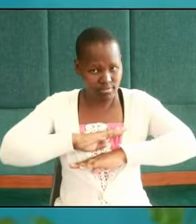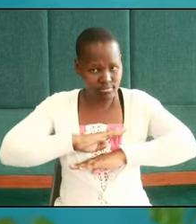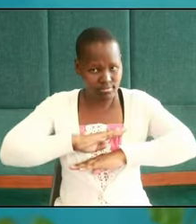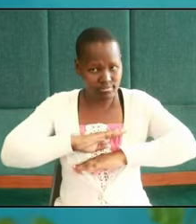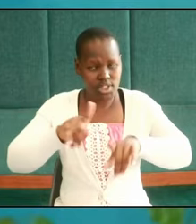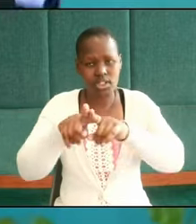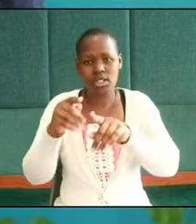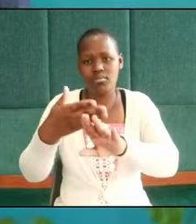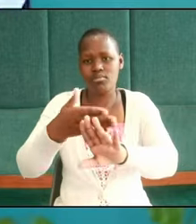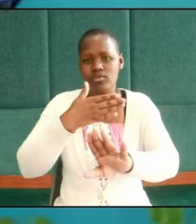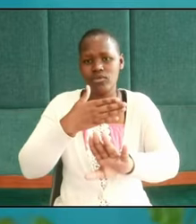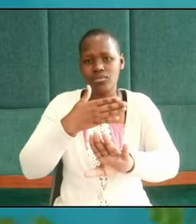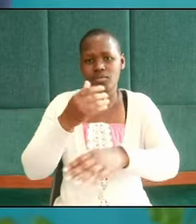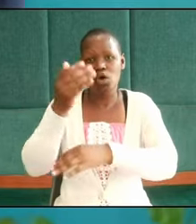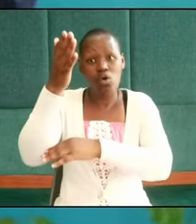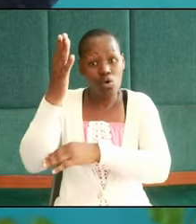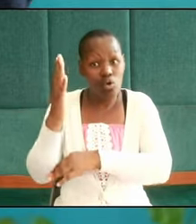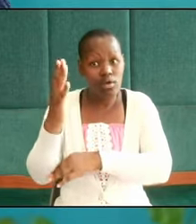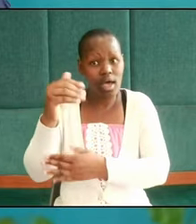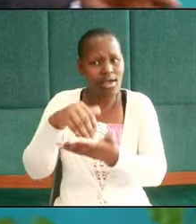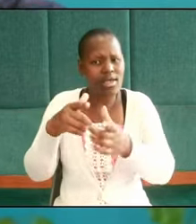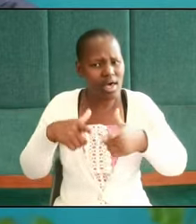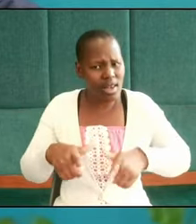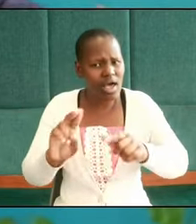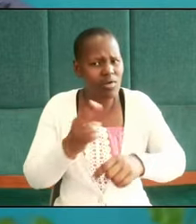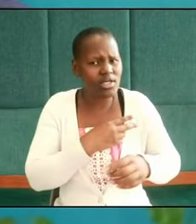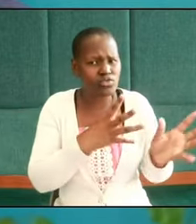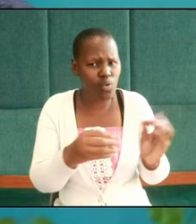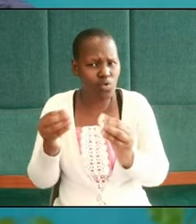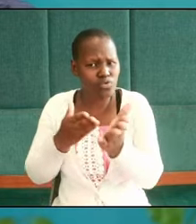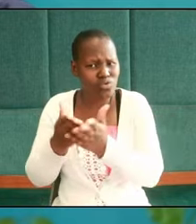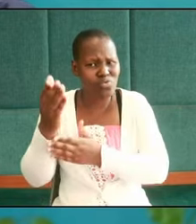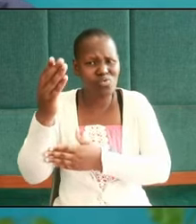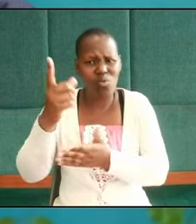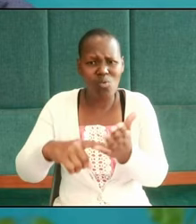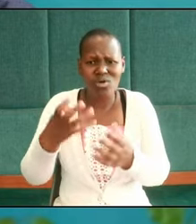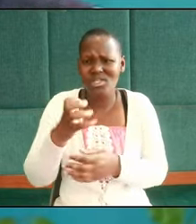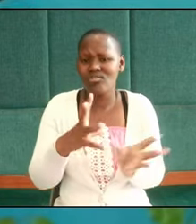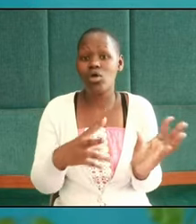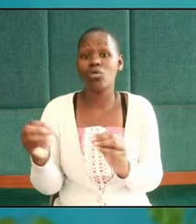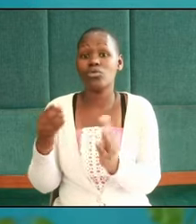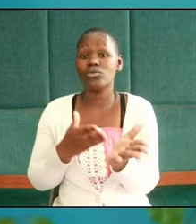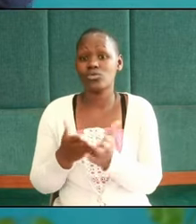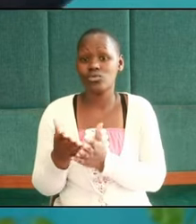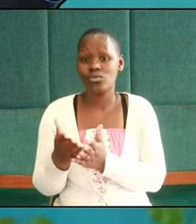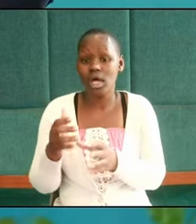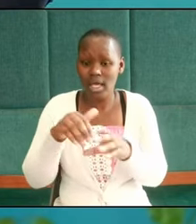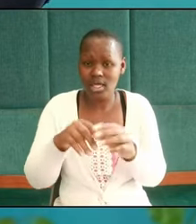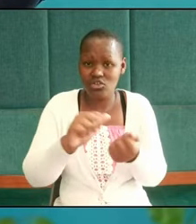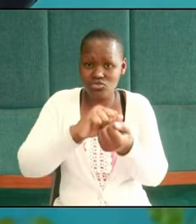before God again allows us to go through whatever we go through and even in